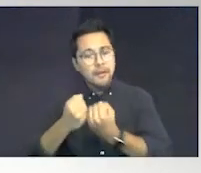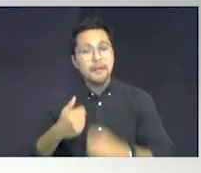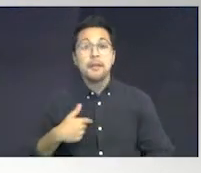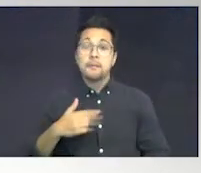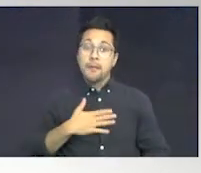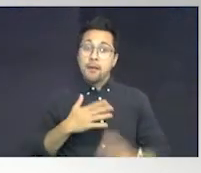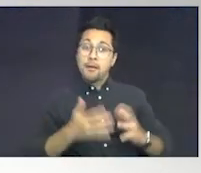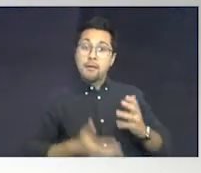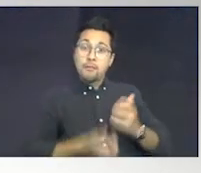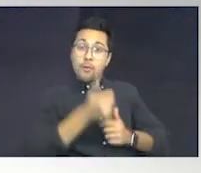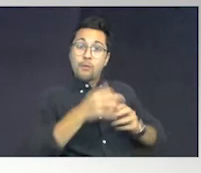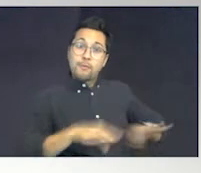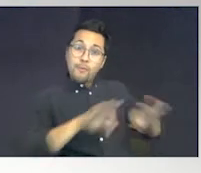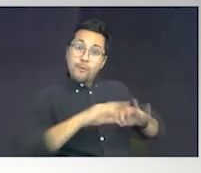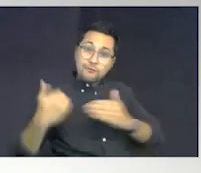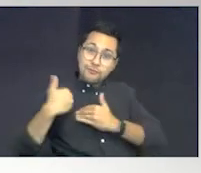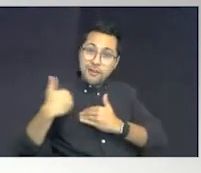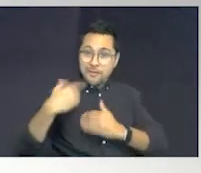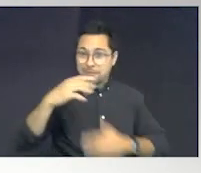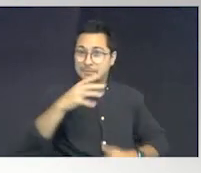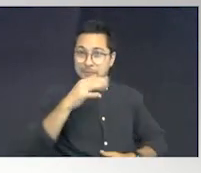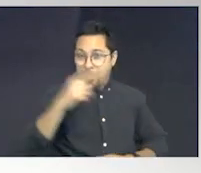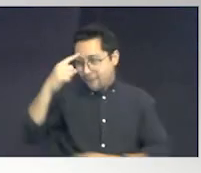here, Drew. Can you say hi to everybody?